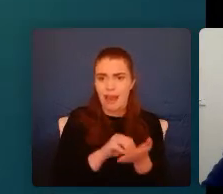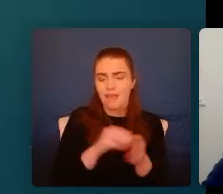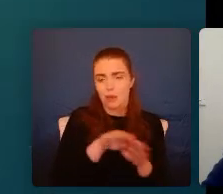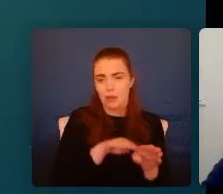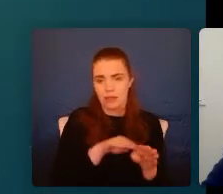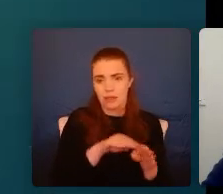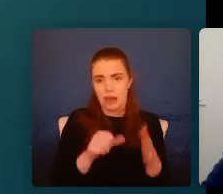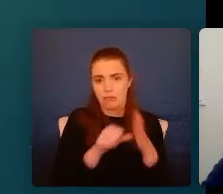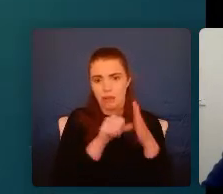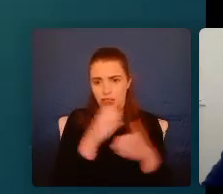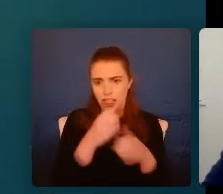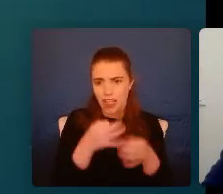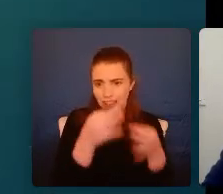those.